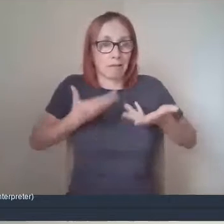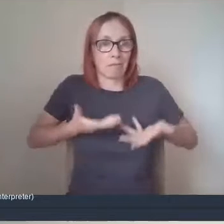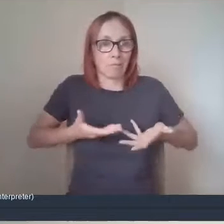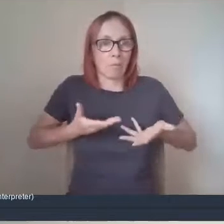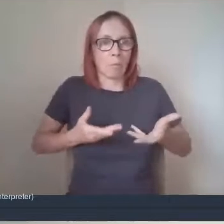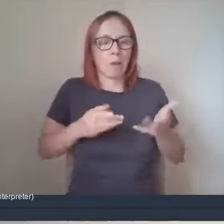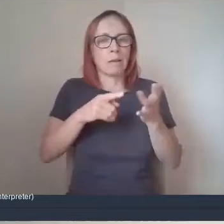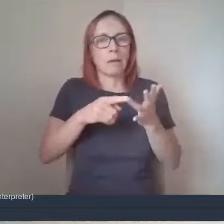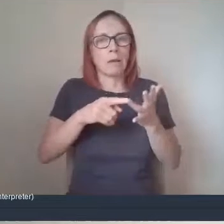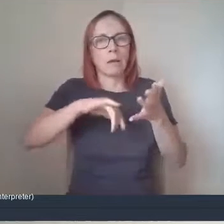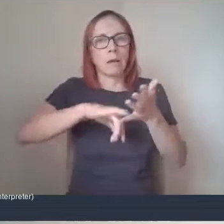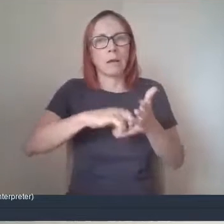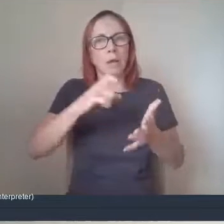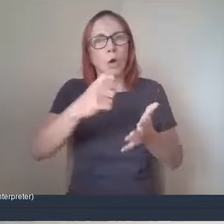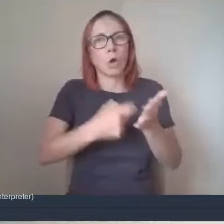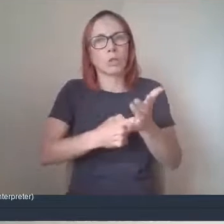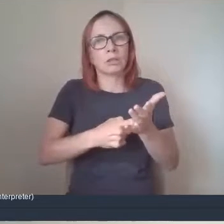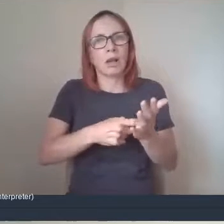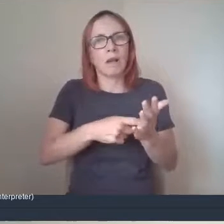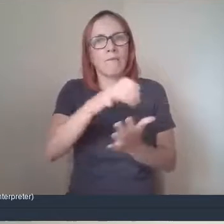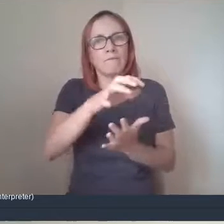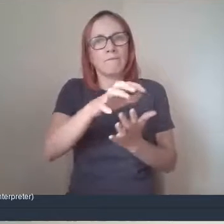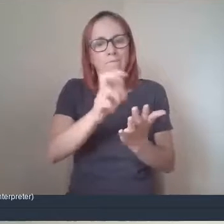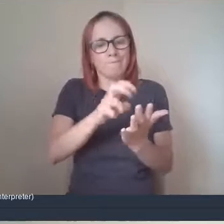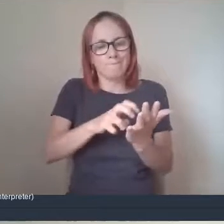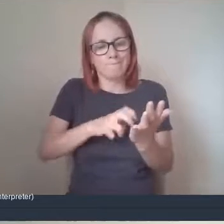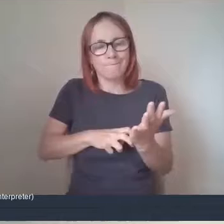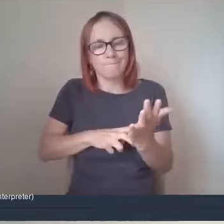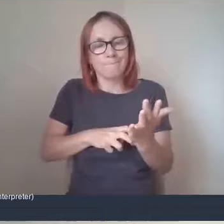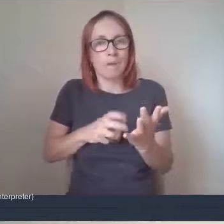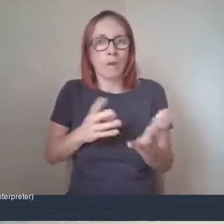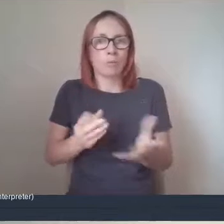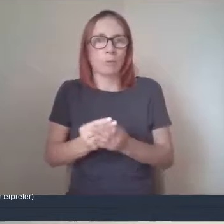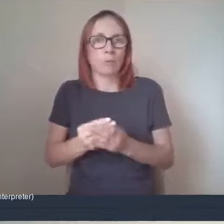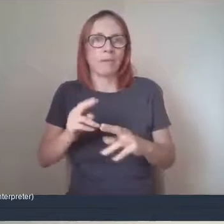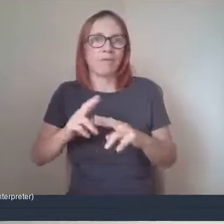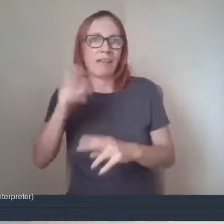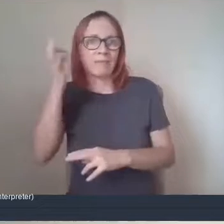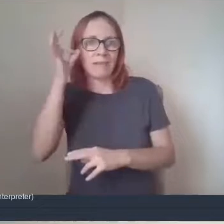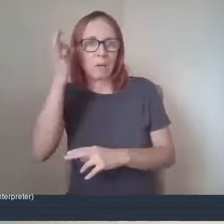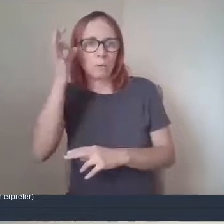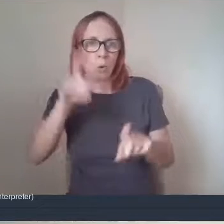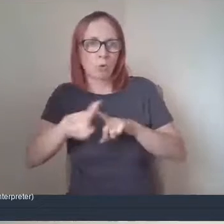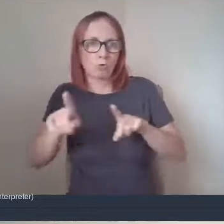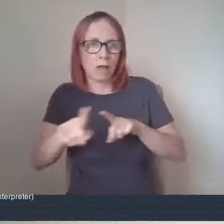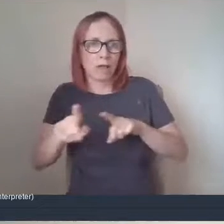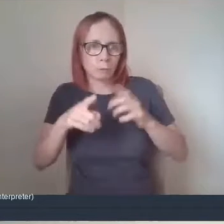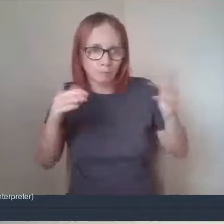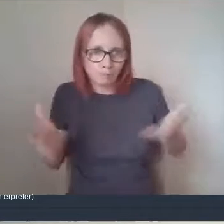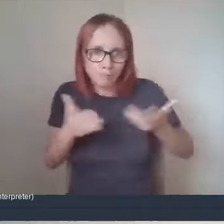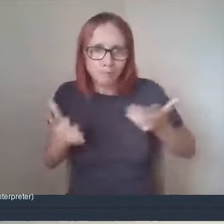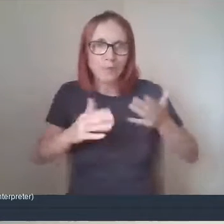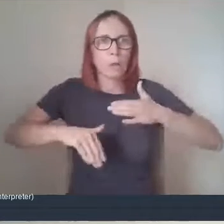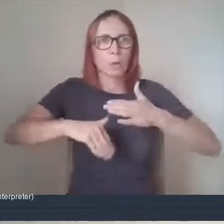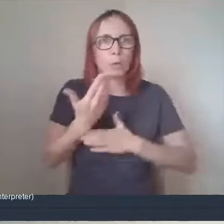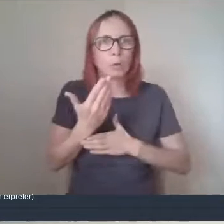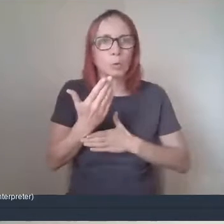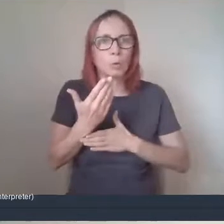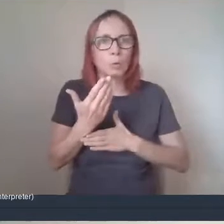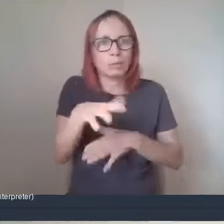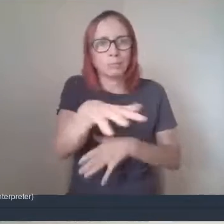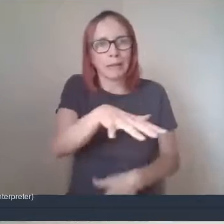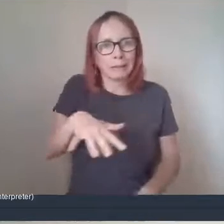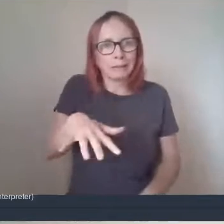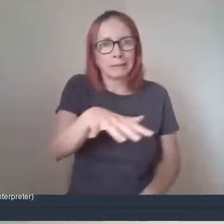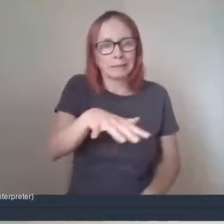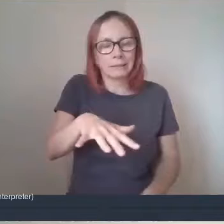Oscar forms we're working alongside Fife Council to try and get us up and running enough and a new premise we will operate